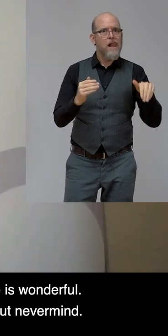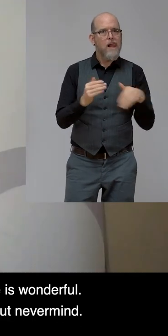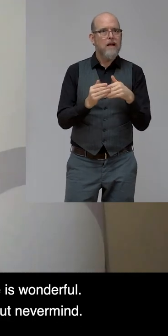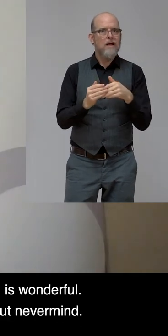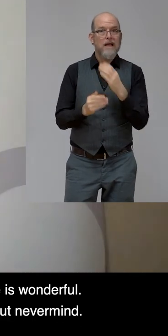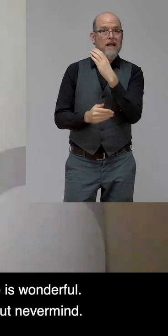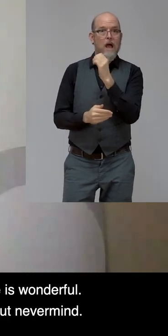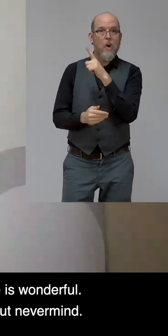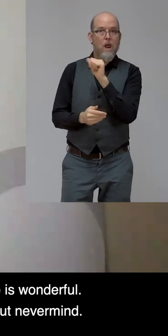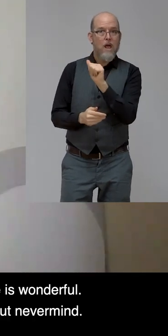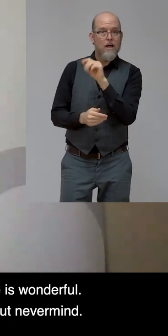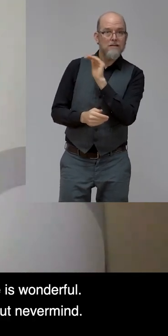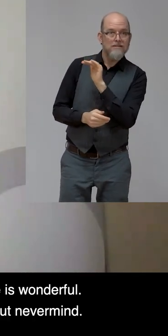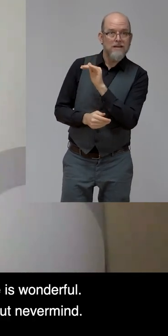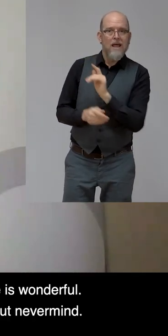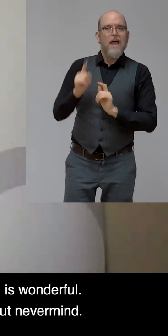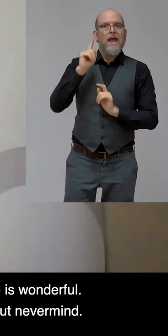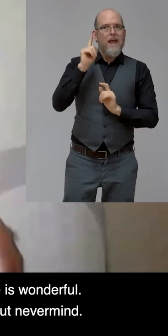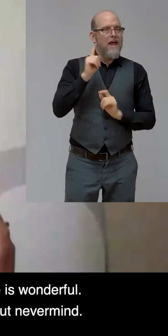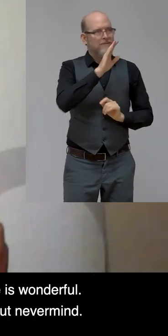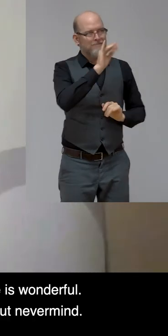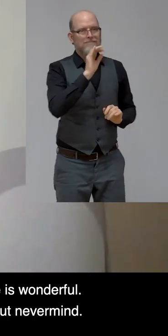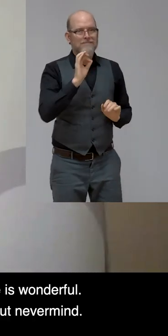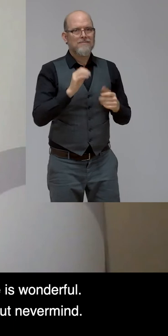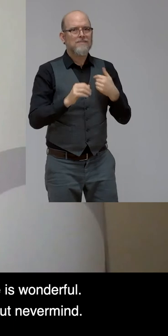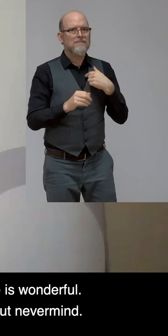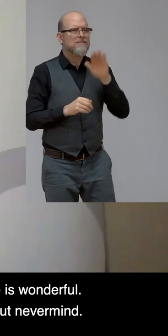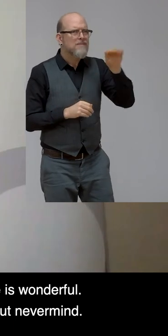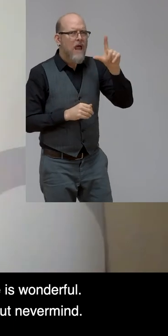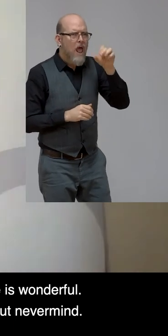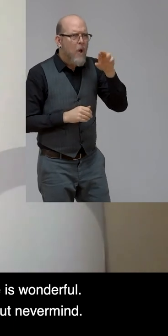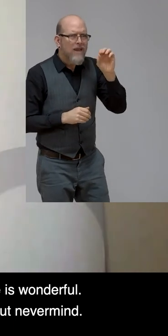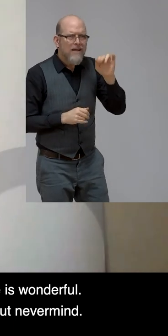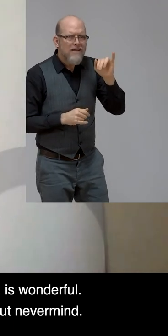you. Laurie, think the study that you have done is wonderful.